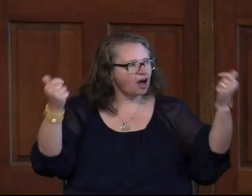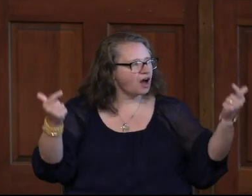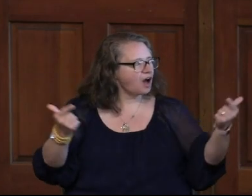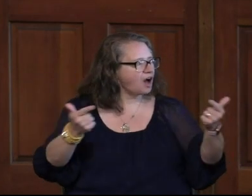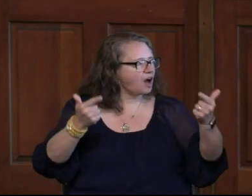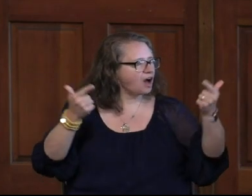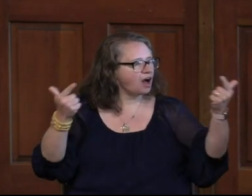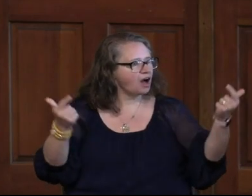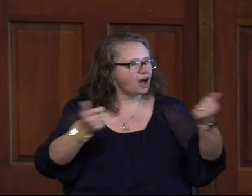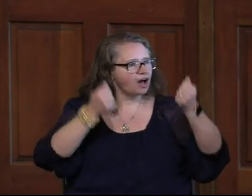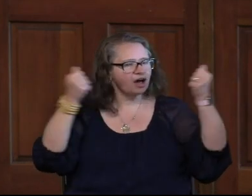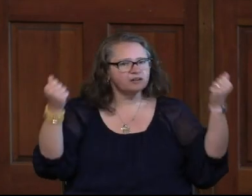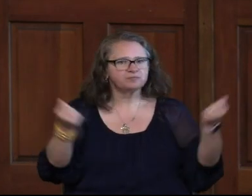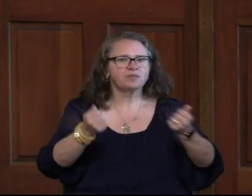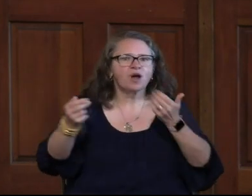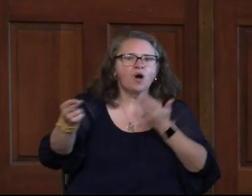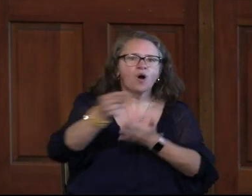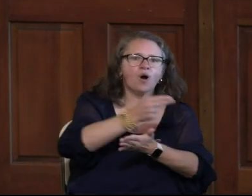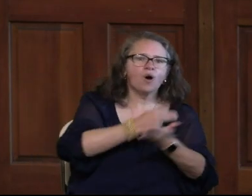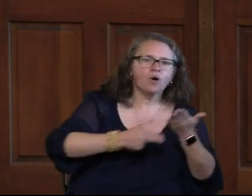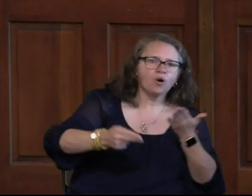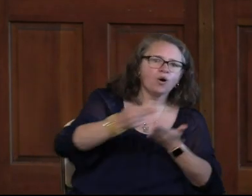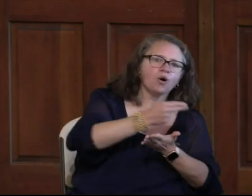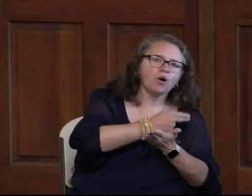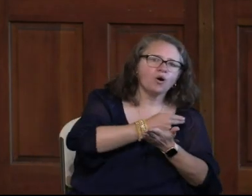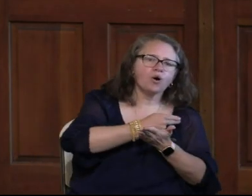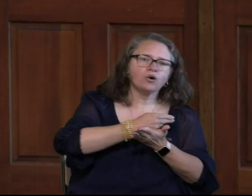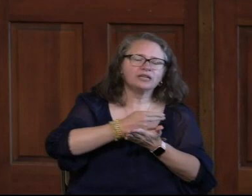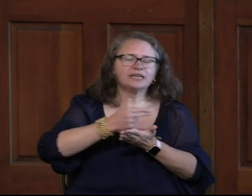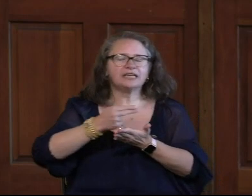Alleluia. Sing it out. He's holy. Holy.